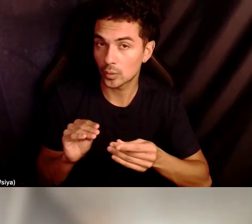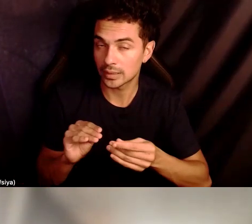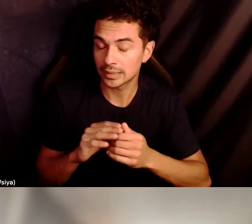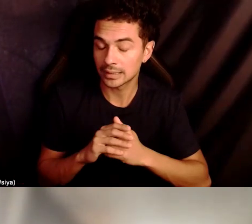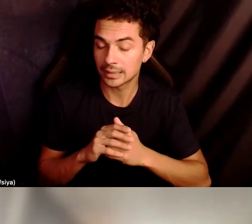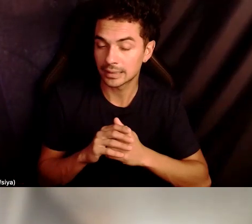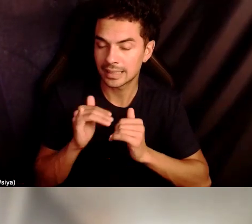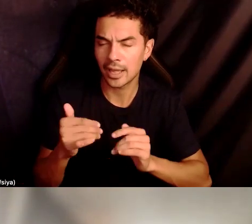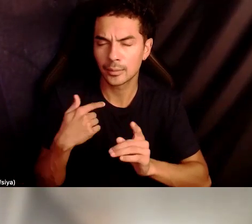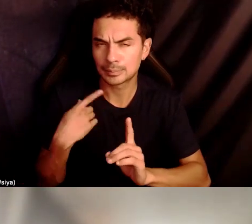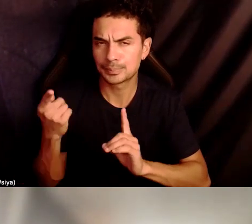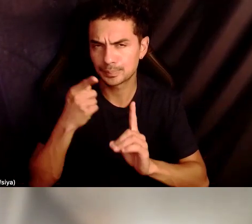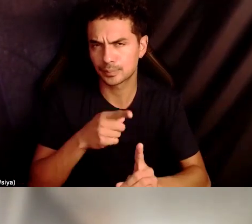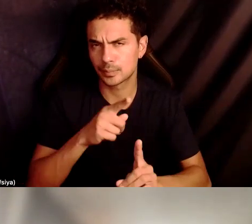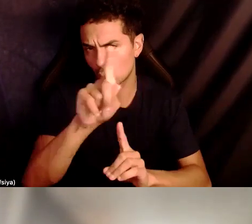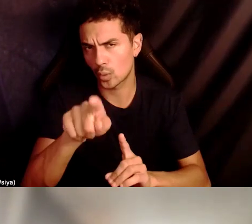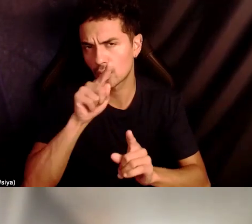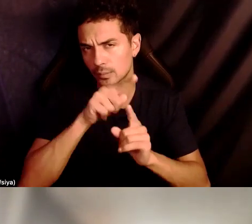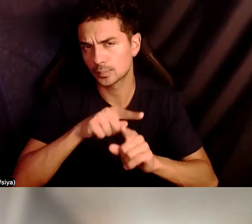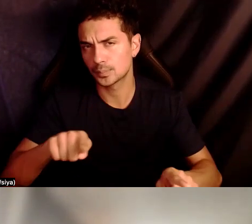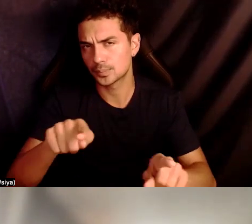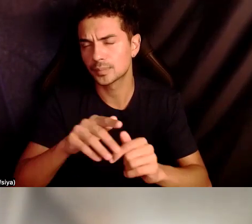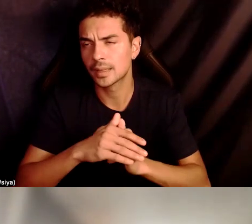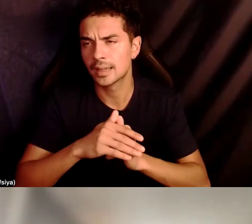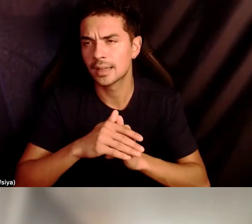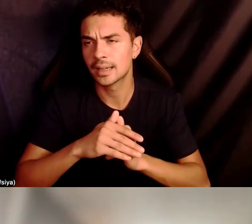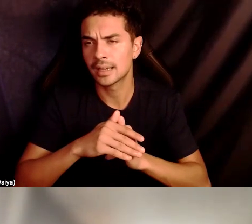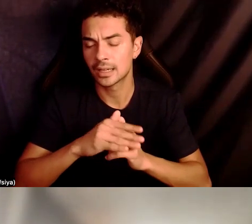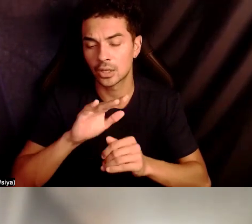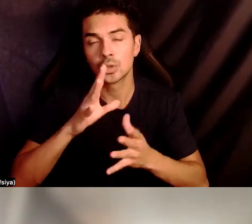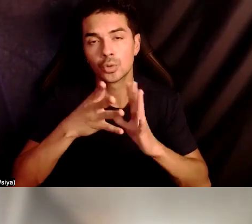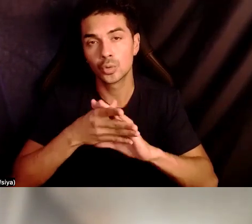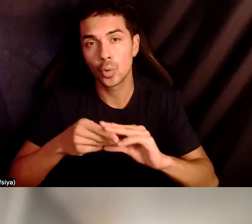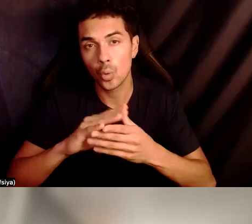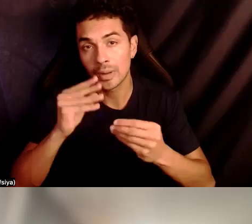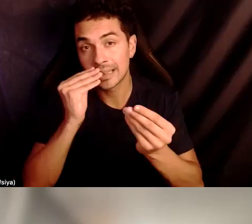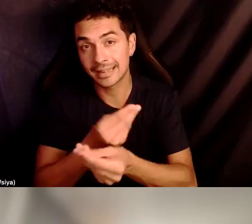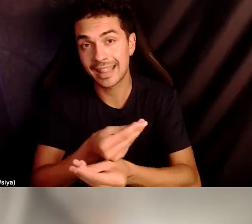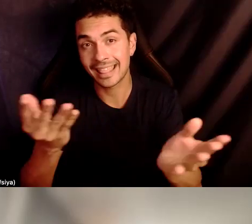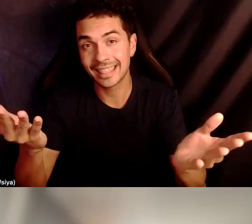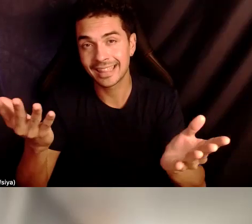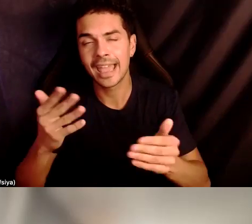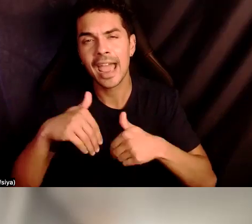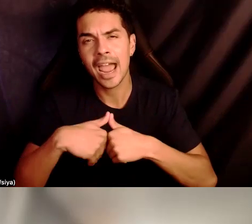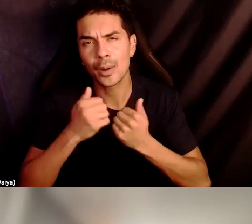how can we, or how should we be incorporating storytelling into the work of the evaluation?